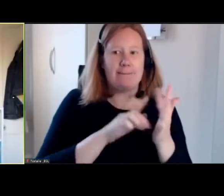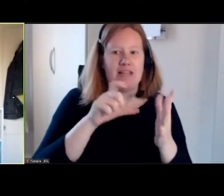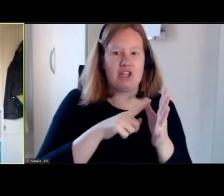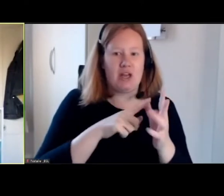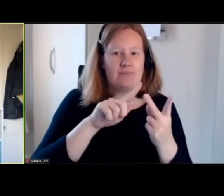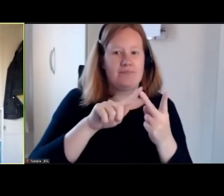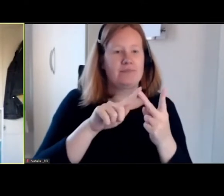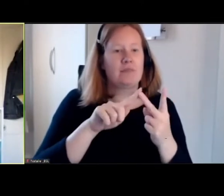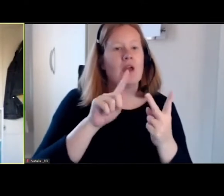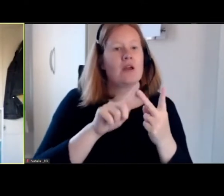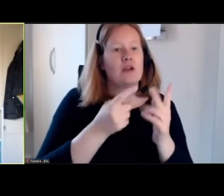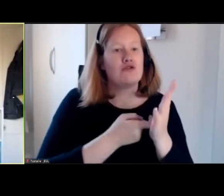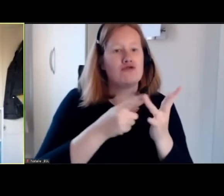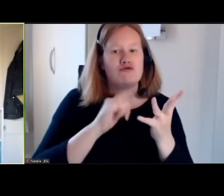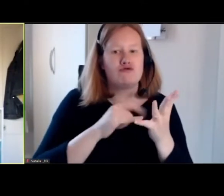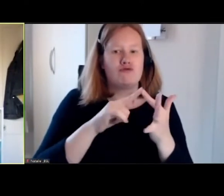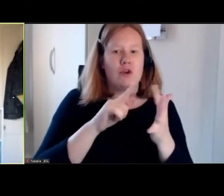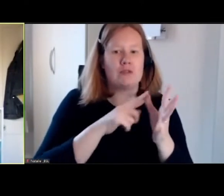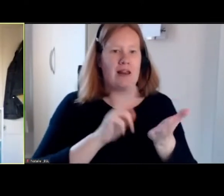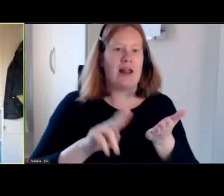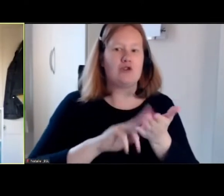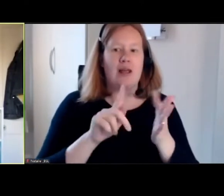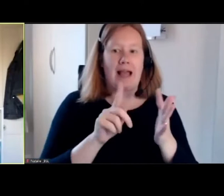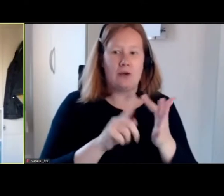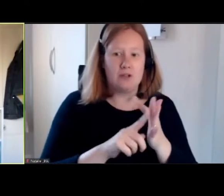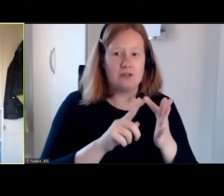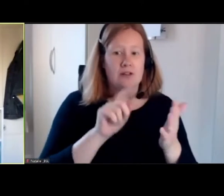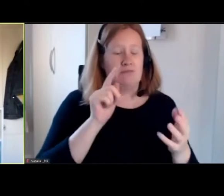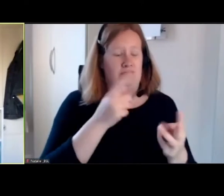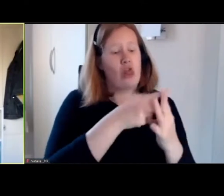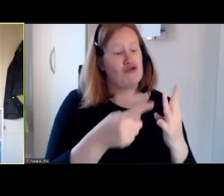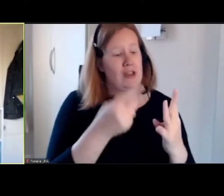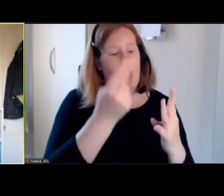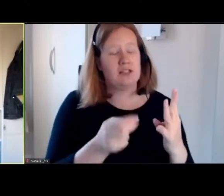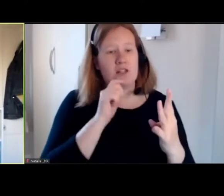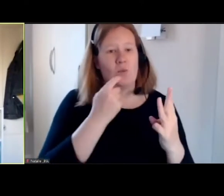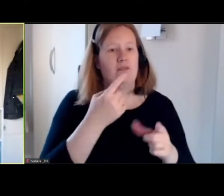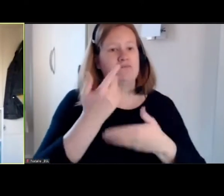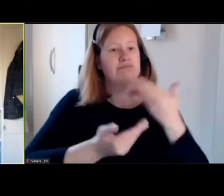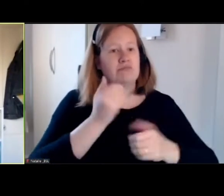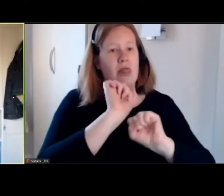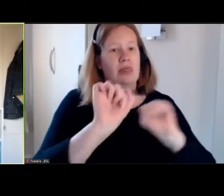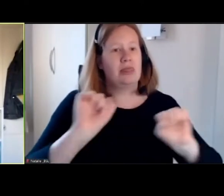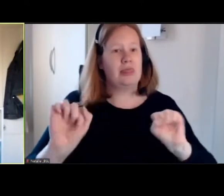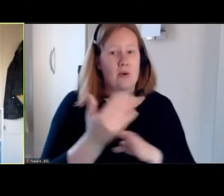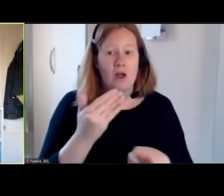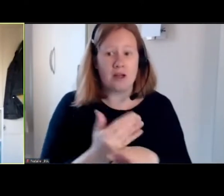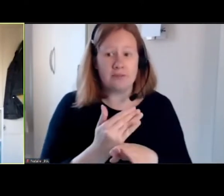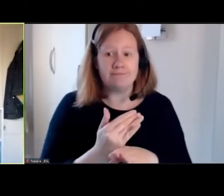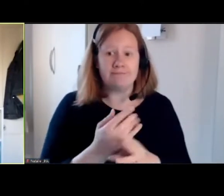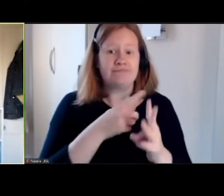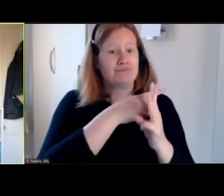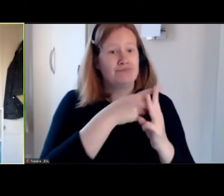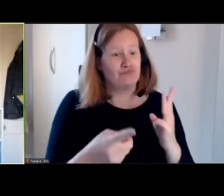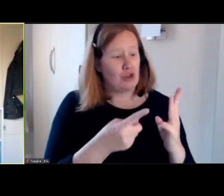Roseanne Robertson and Victoria Sin. All three artists' practices could be said to be informed